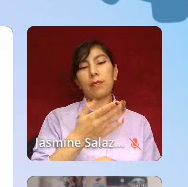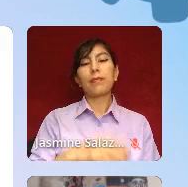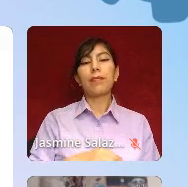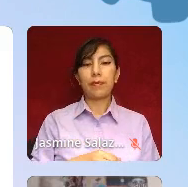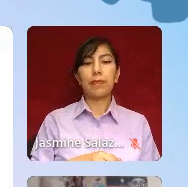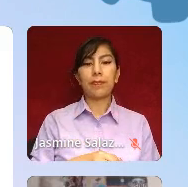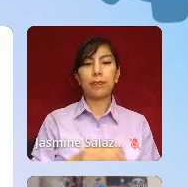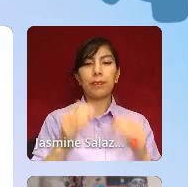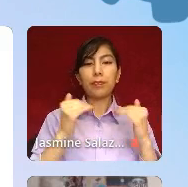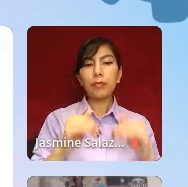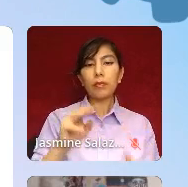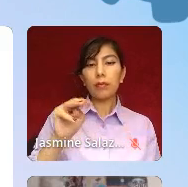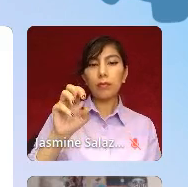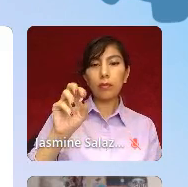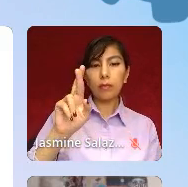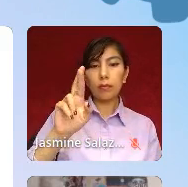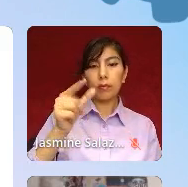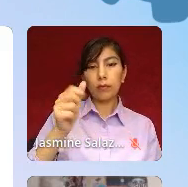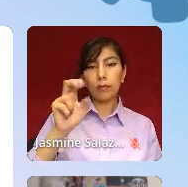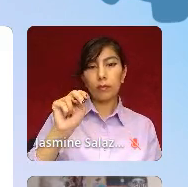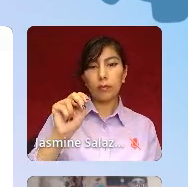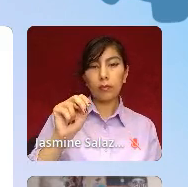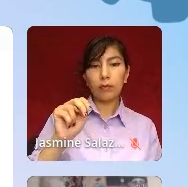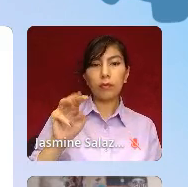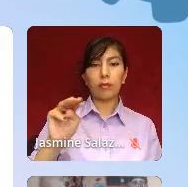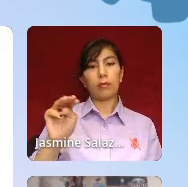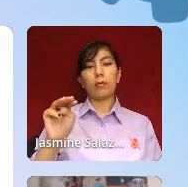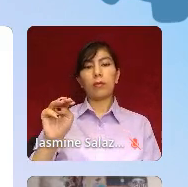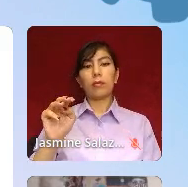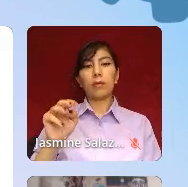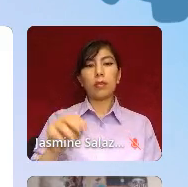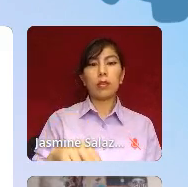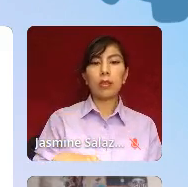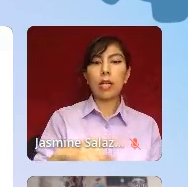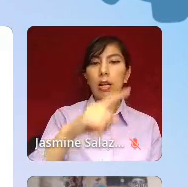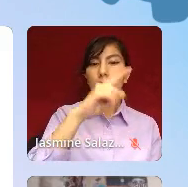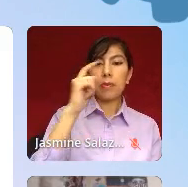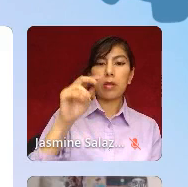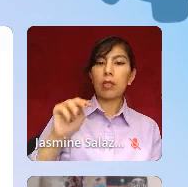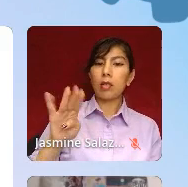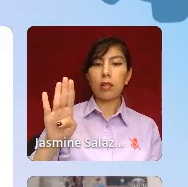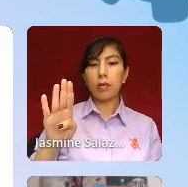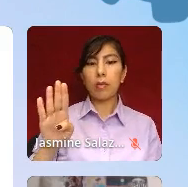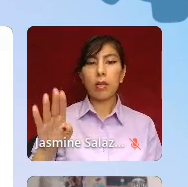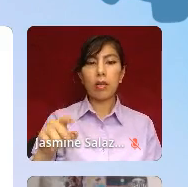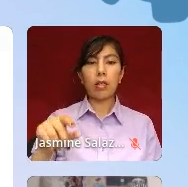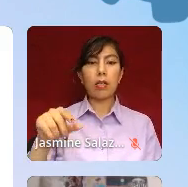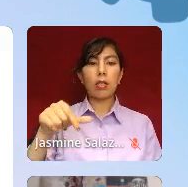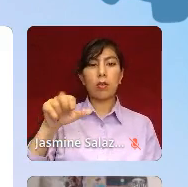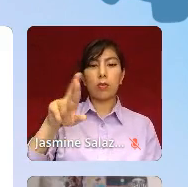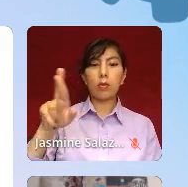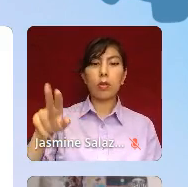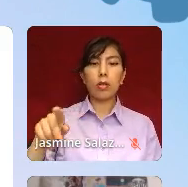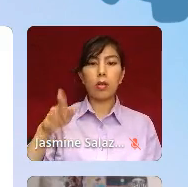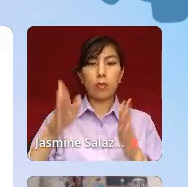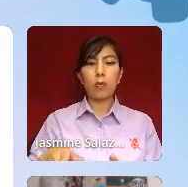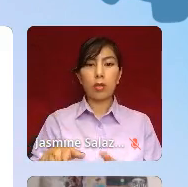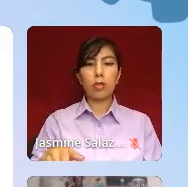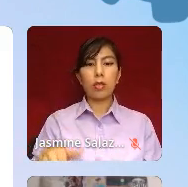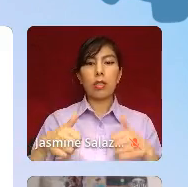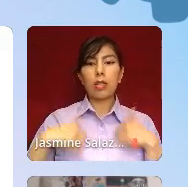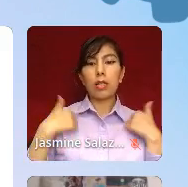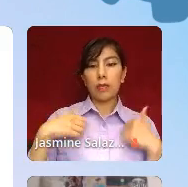Morgan McLawn is a Black and non-binary disabled queer person living with chronic illness based in Florida. And their first experience with